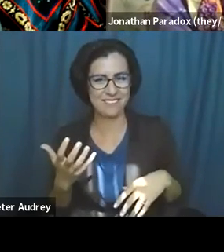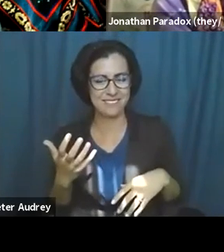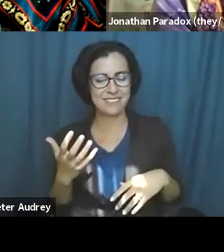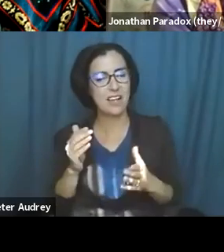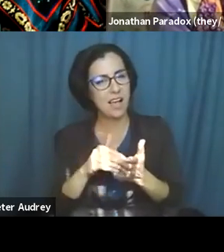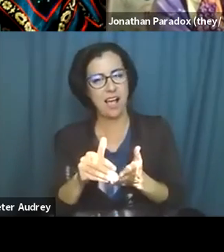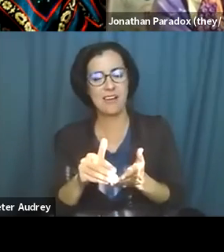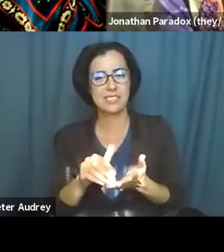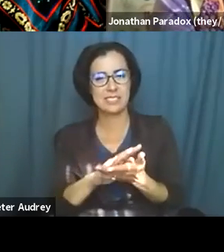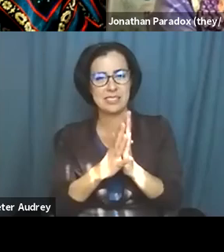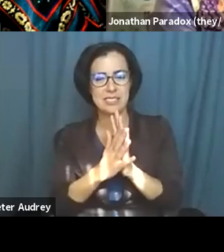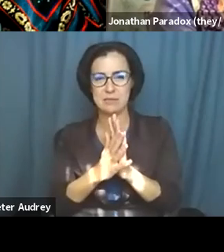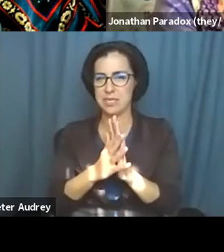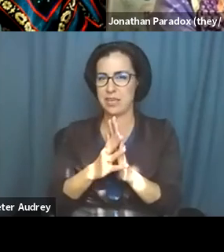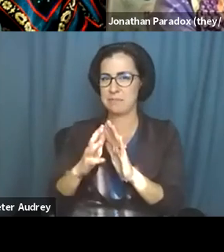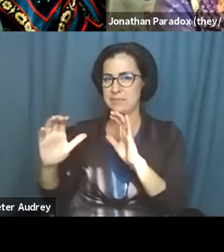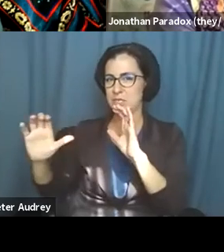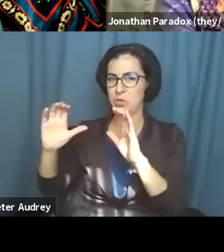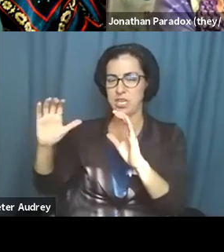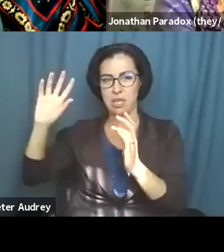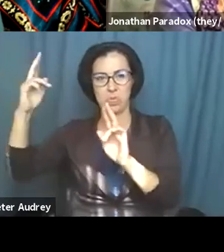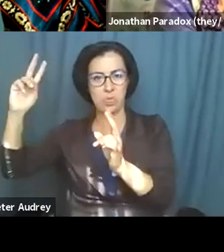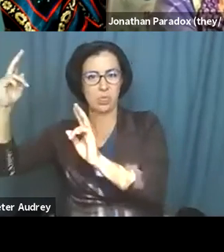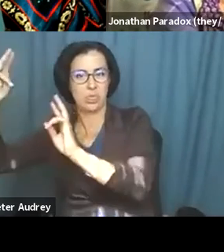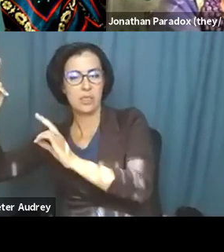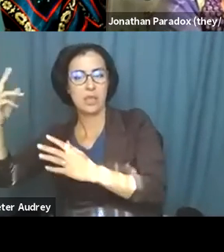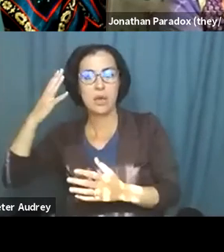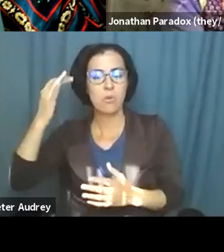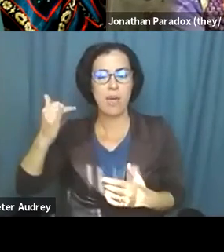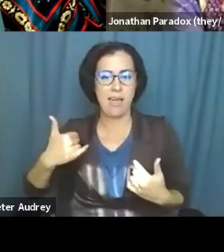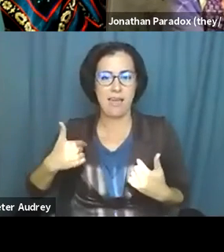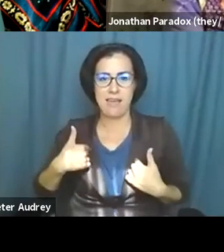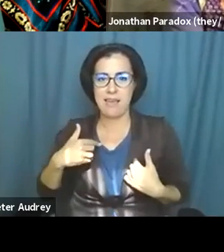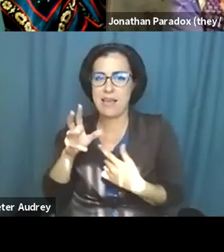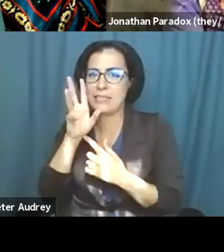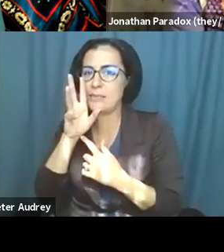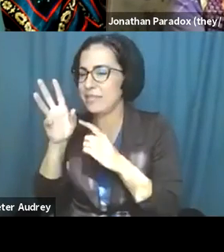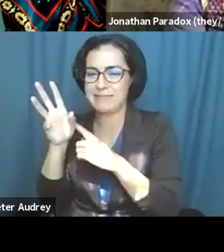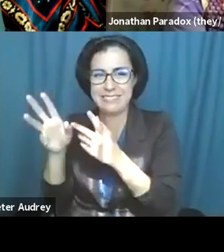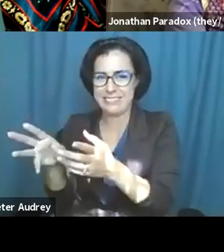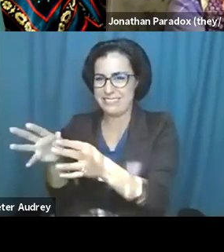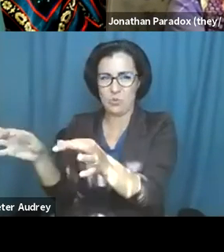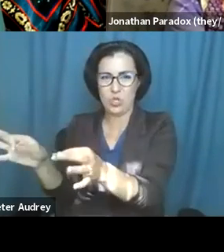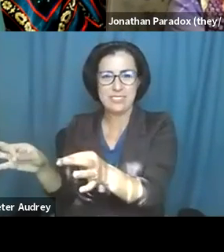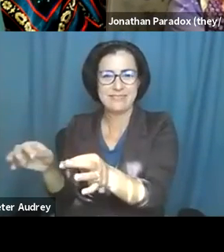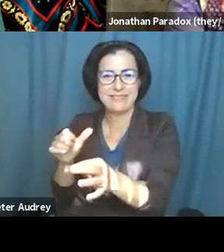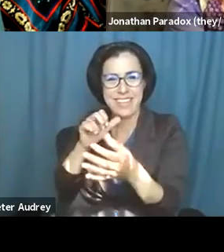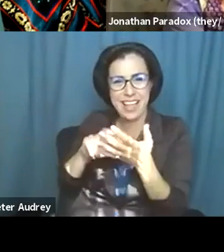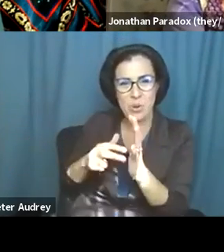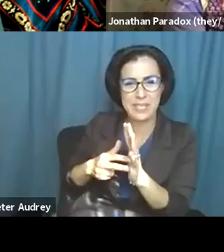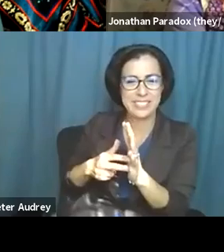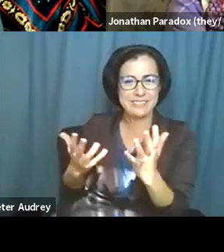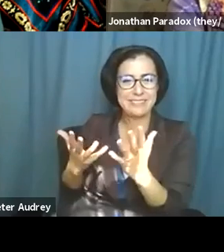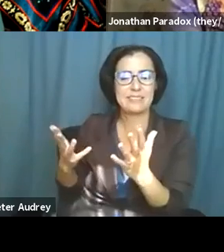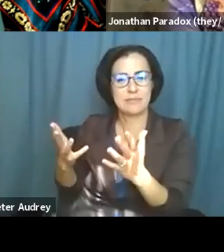misunderstandings for me, um, because I say things differently than I intend them. Um, so that is especially why I appreciate,